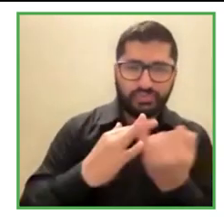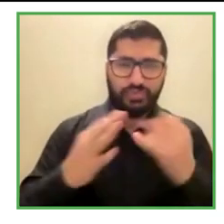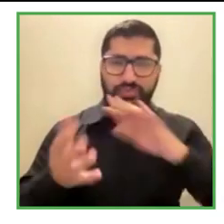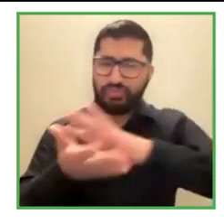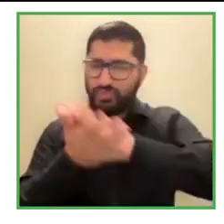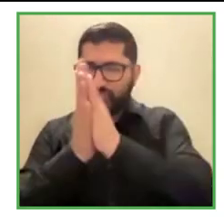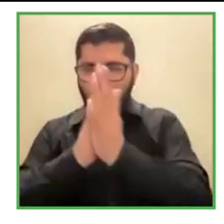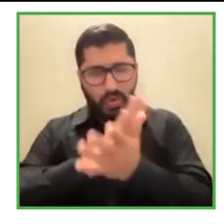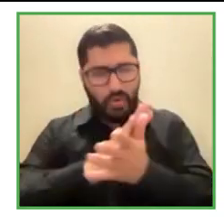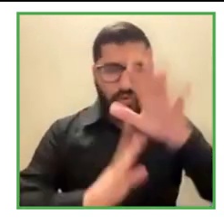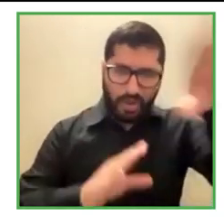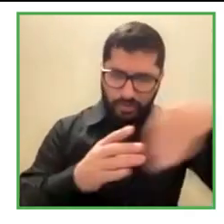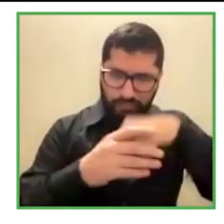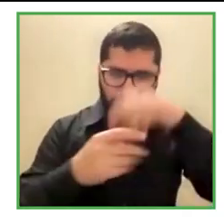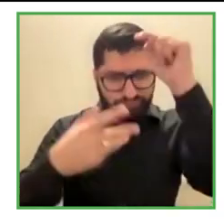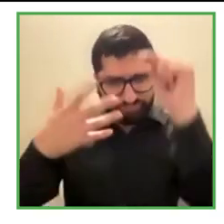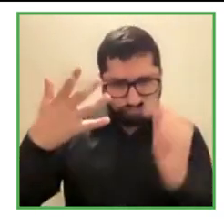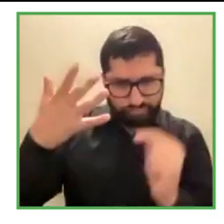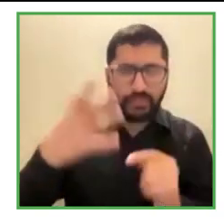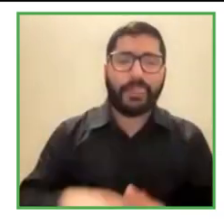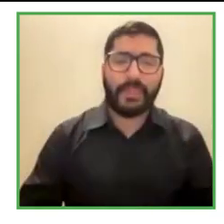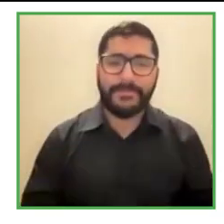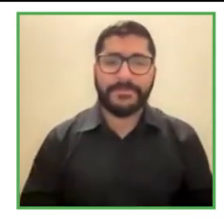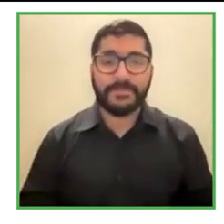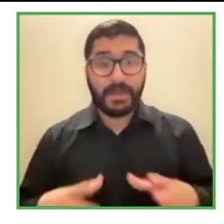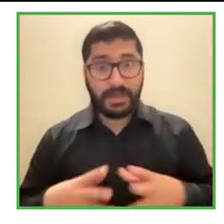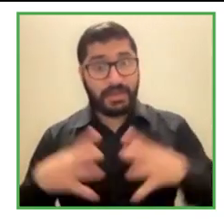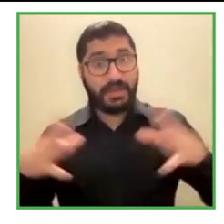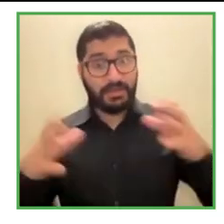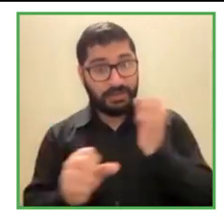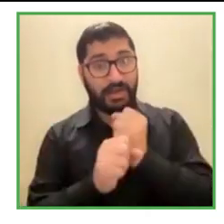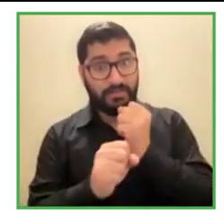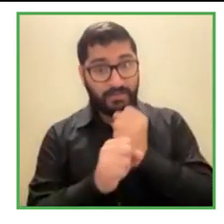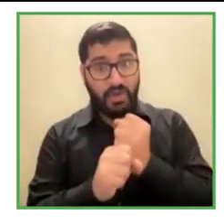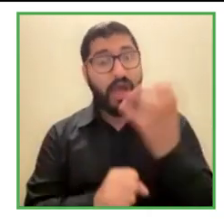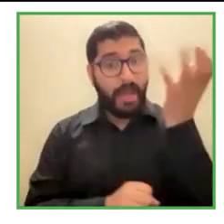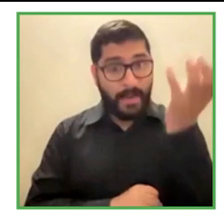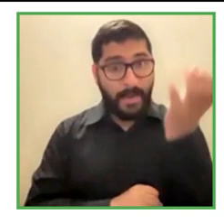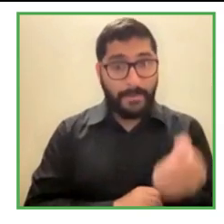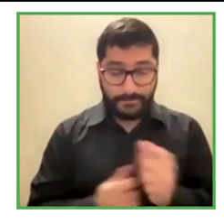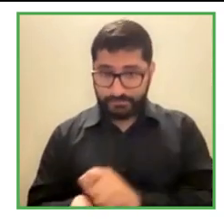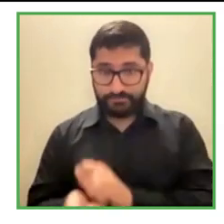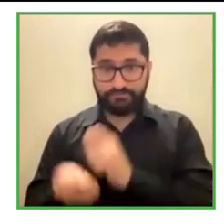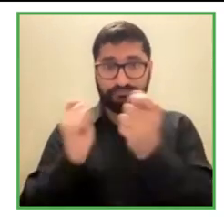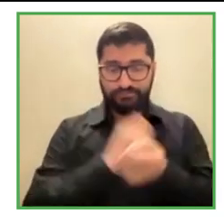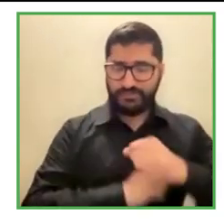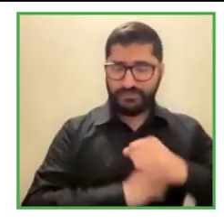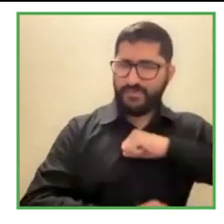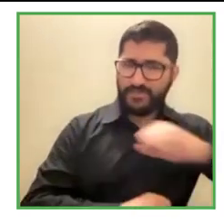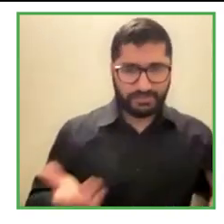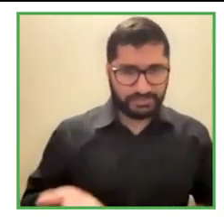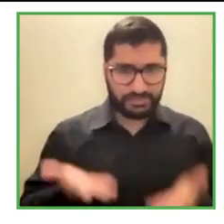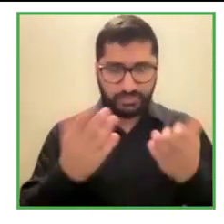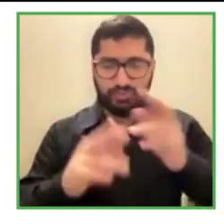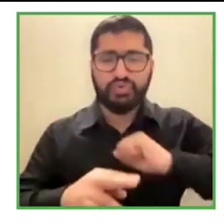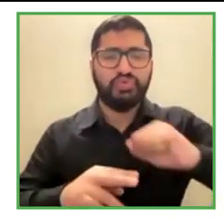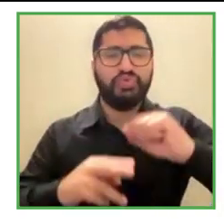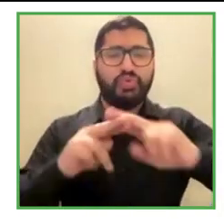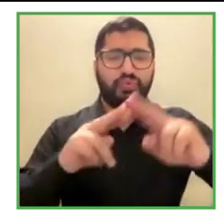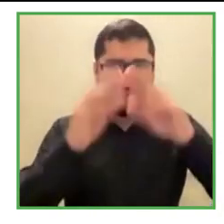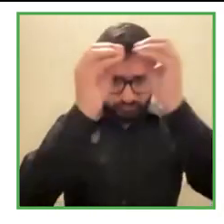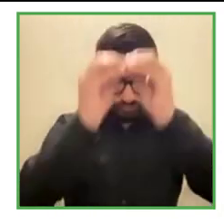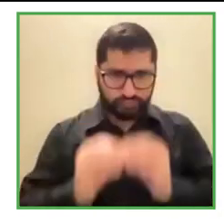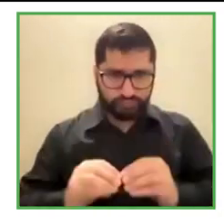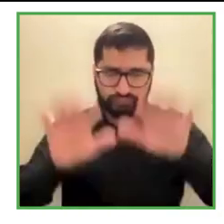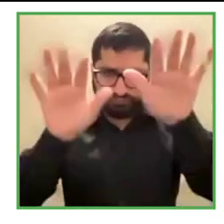to quickly adapt to provide digital inclusion solutions for companies and to provide companies with alternative